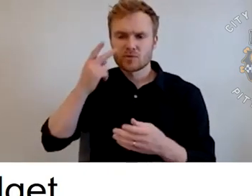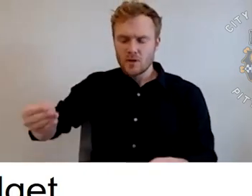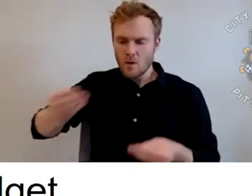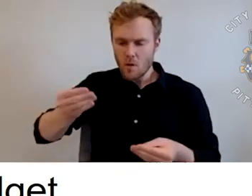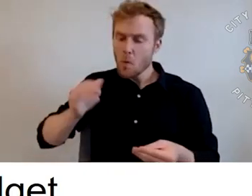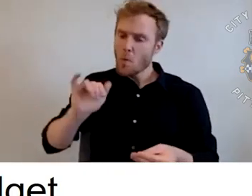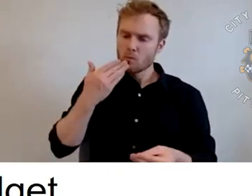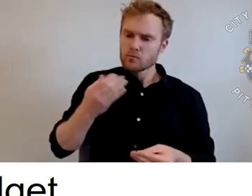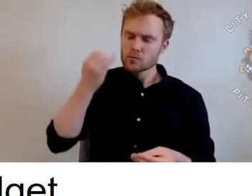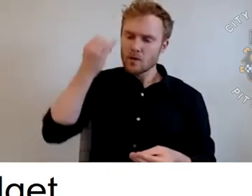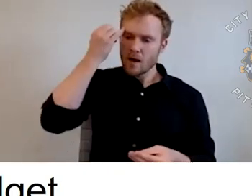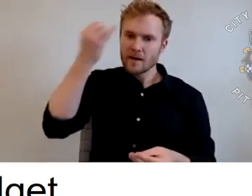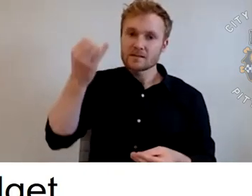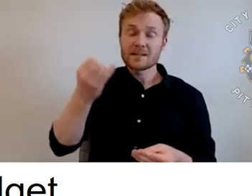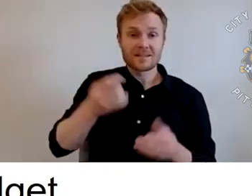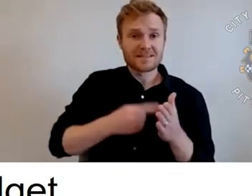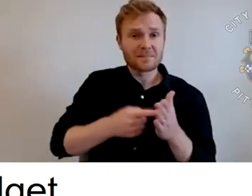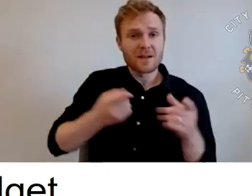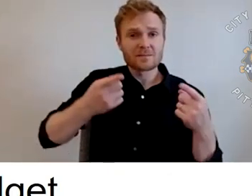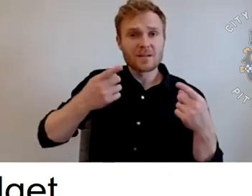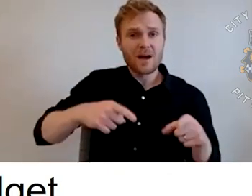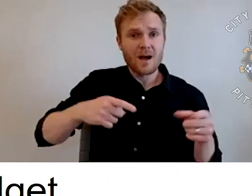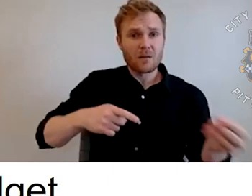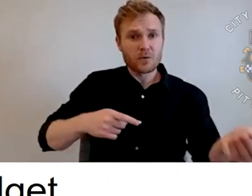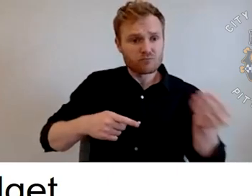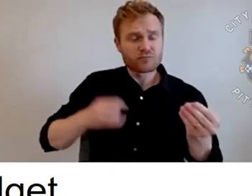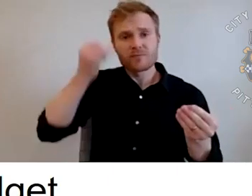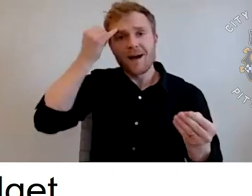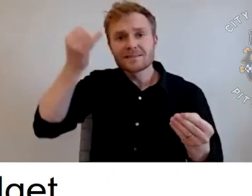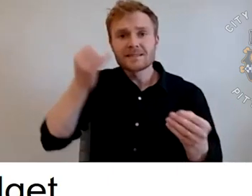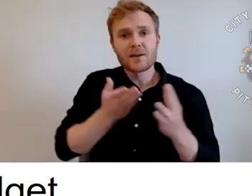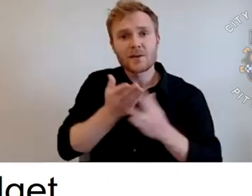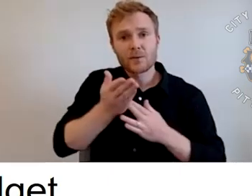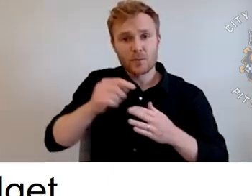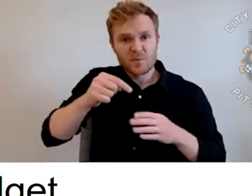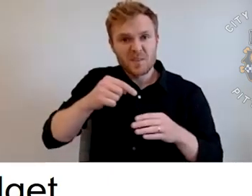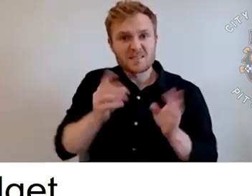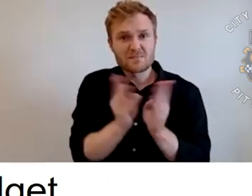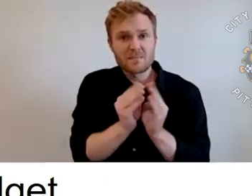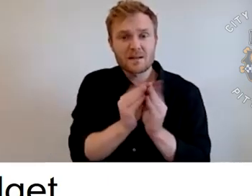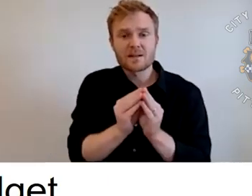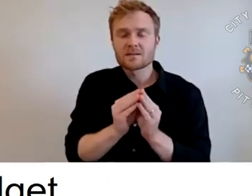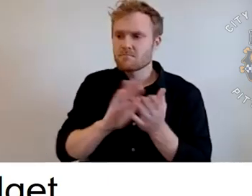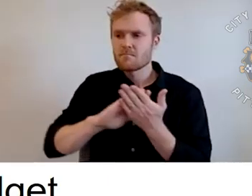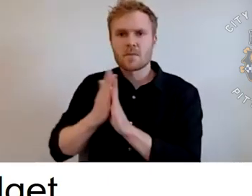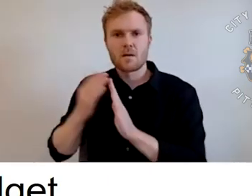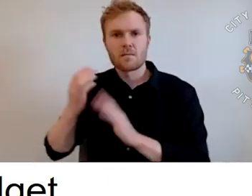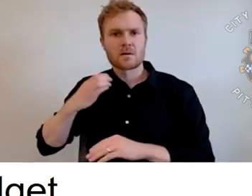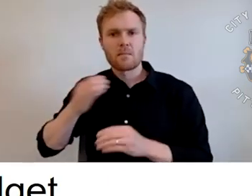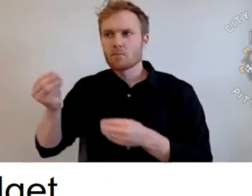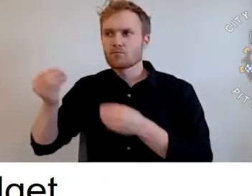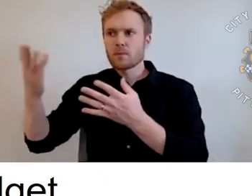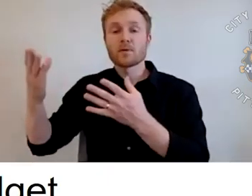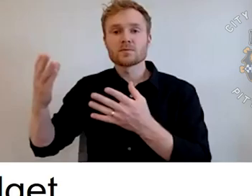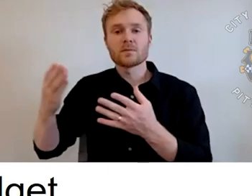idea through these very forms that turned into a capital budget proposal. Also, it demonstrates public support for projects. So when council offices are